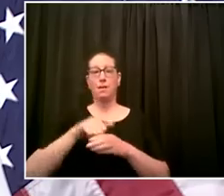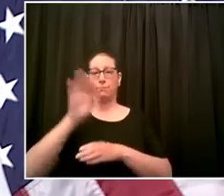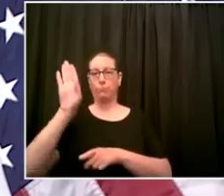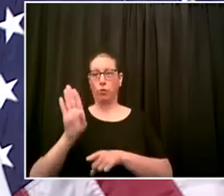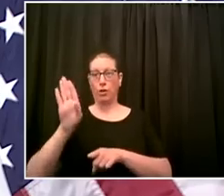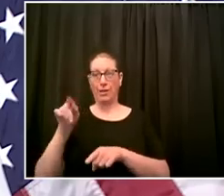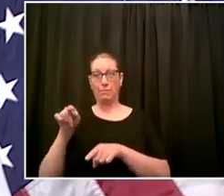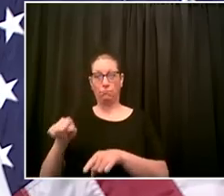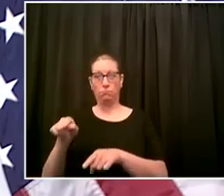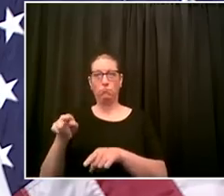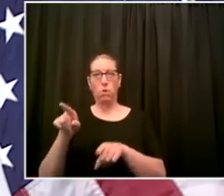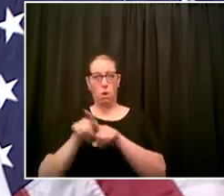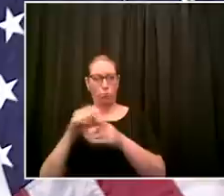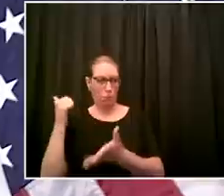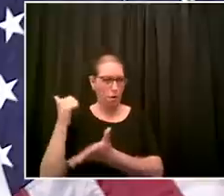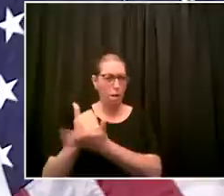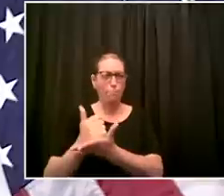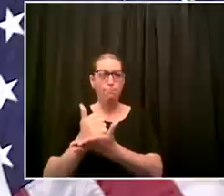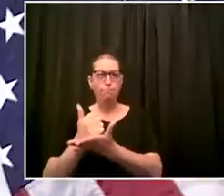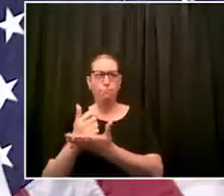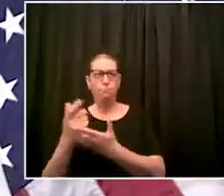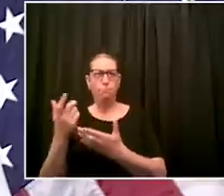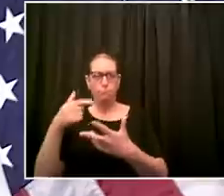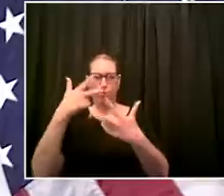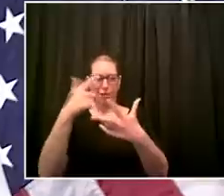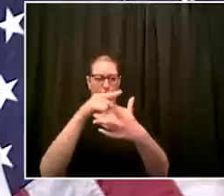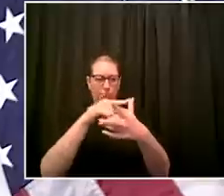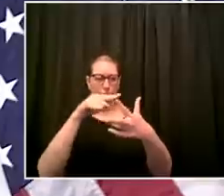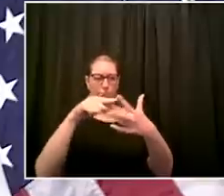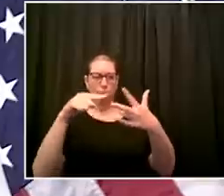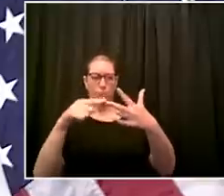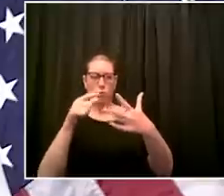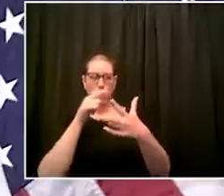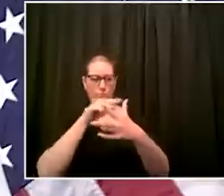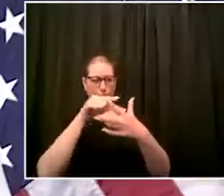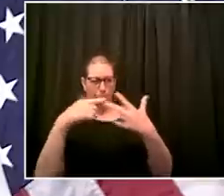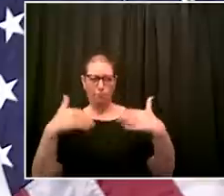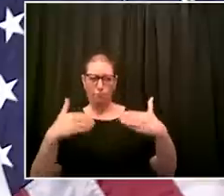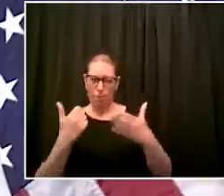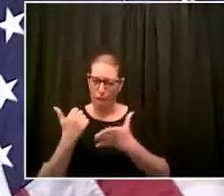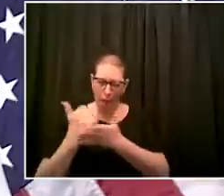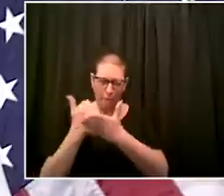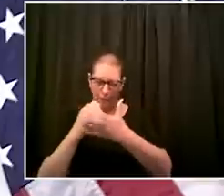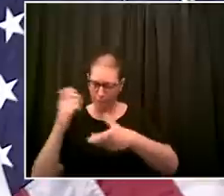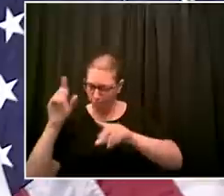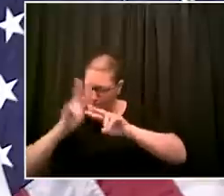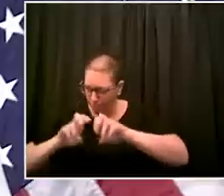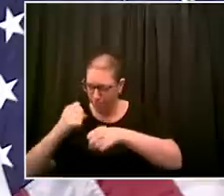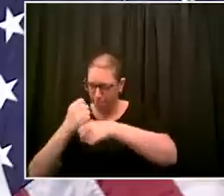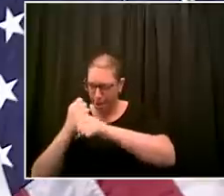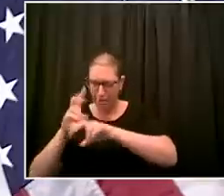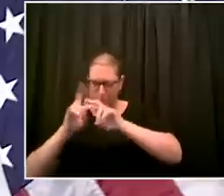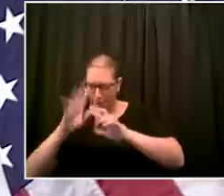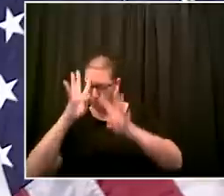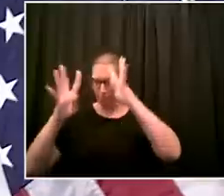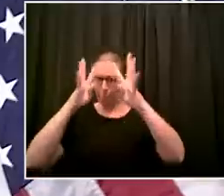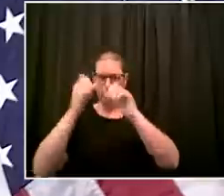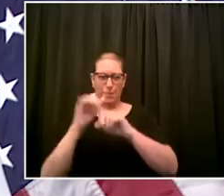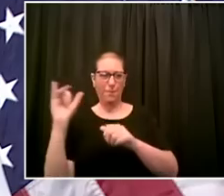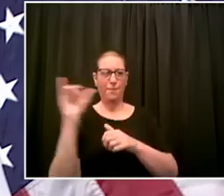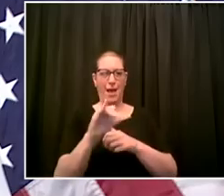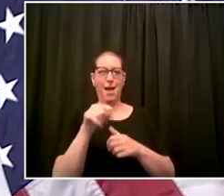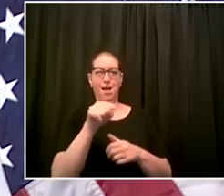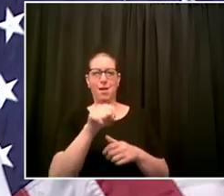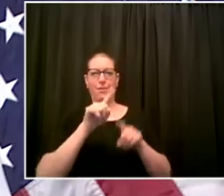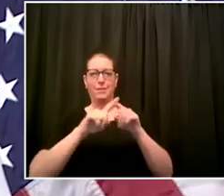so these pieces came together here in our city things we would have depended on companies from around the country